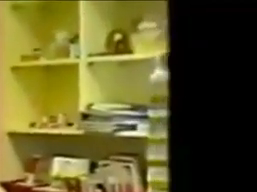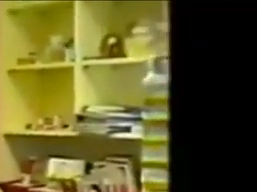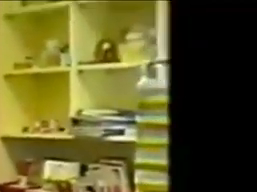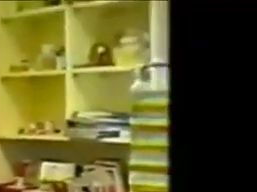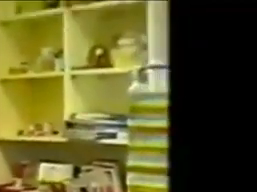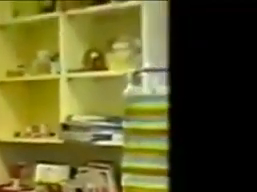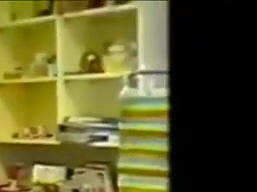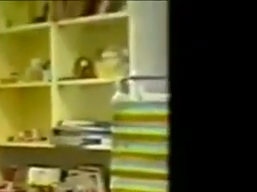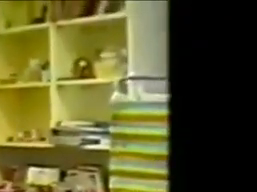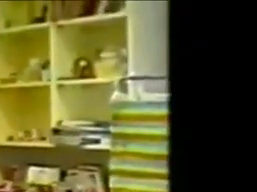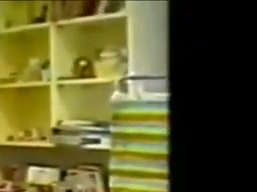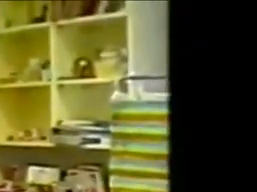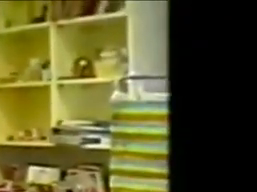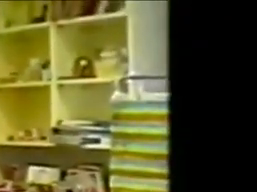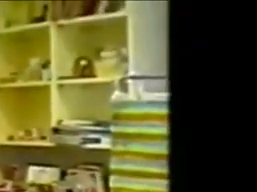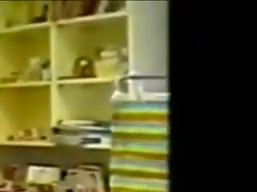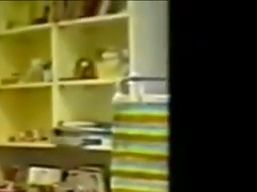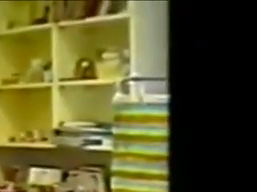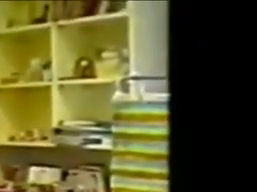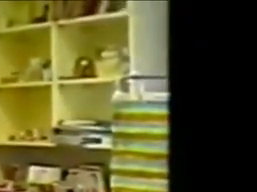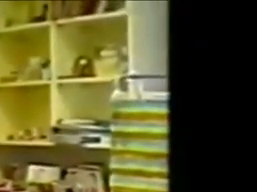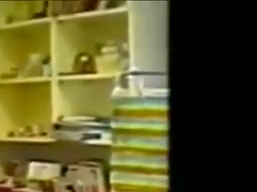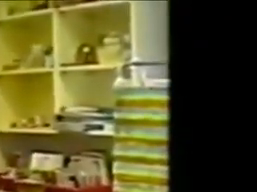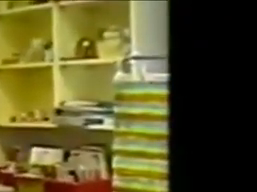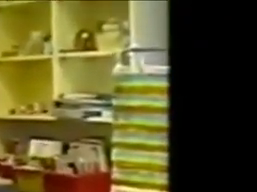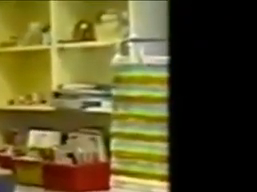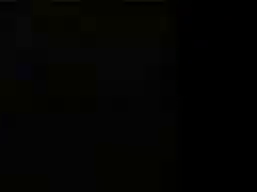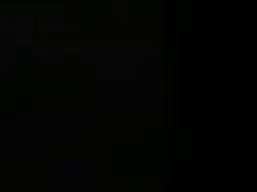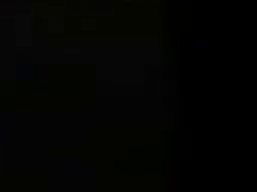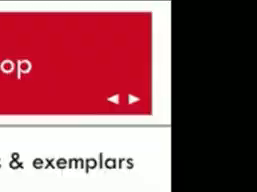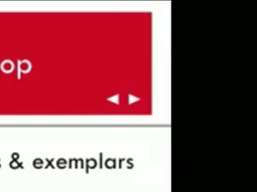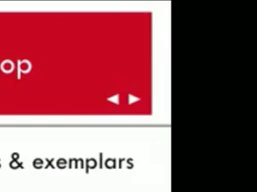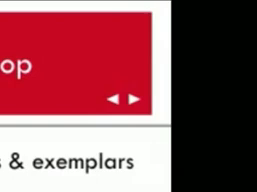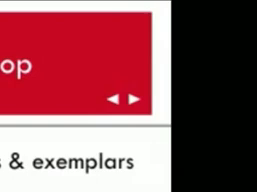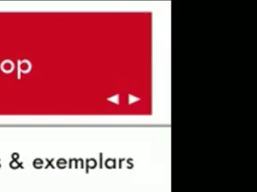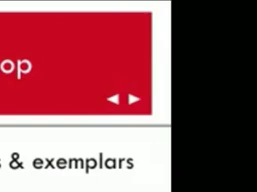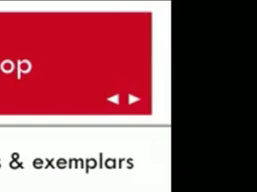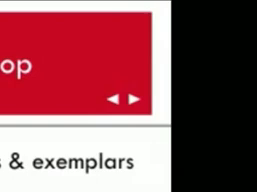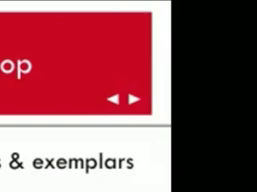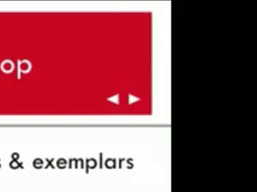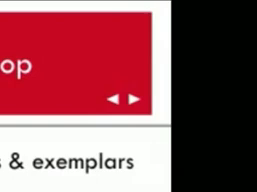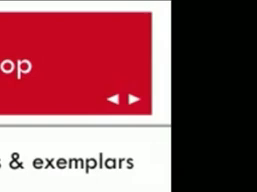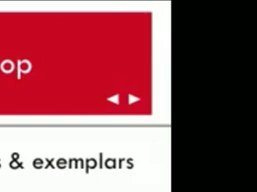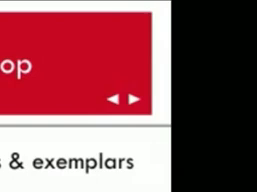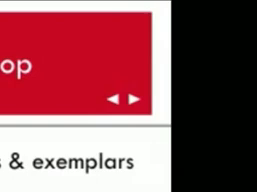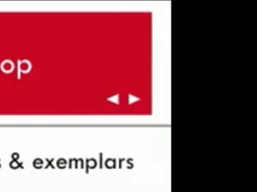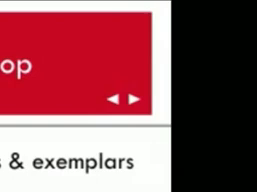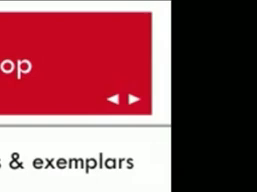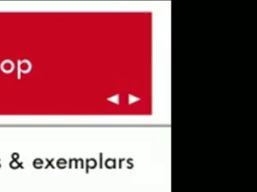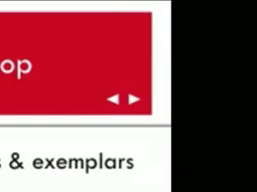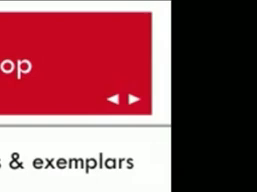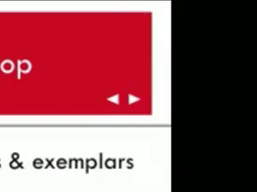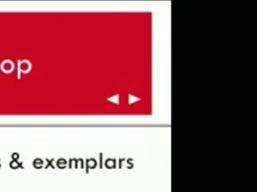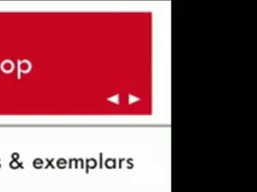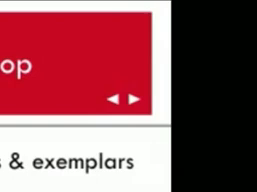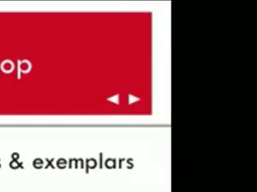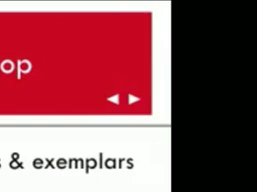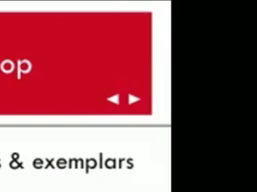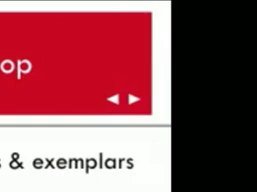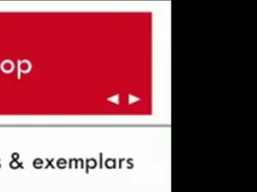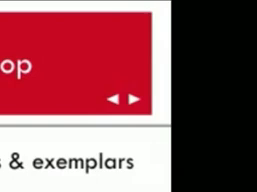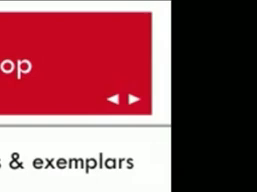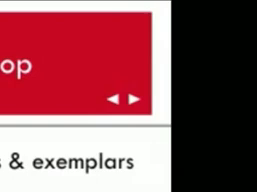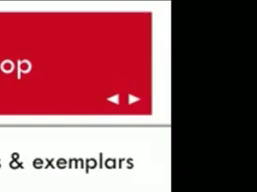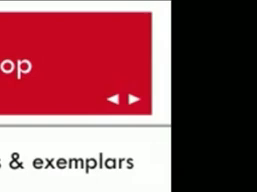in hers? So long. So long. Good. Thank you, Megan. Okay. I hope that's given you some sense